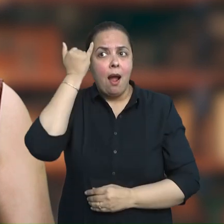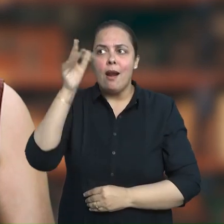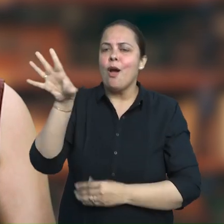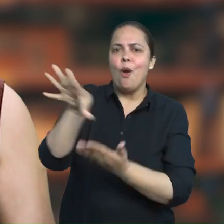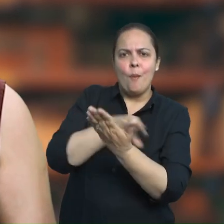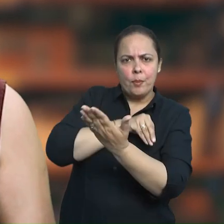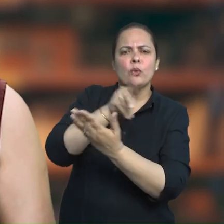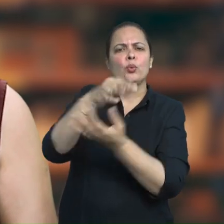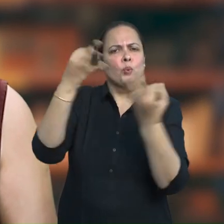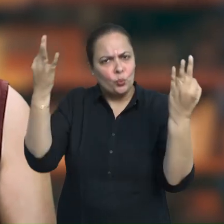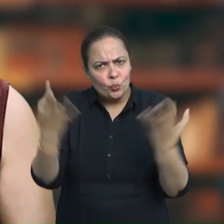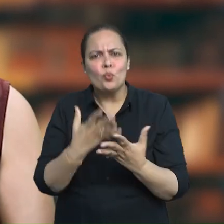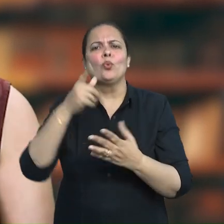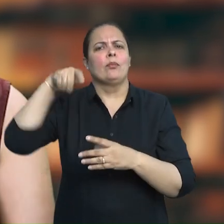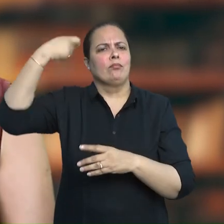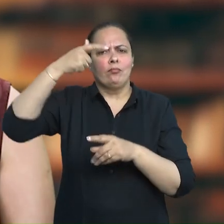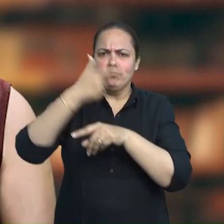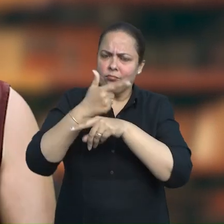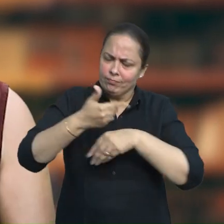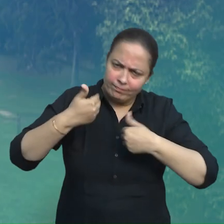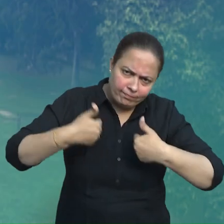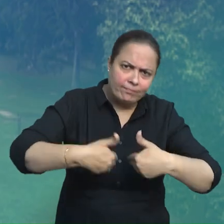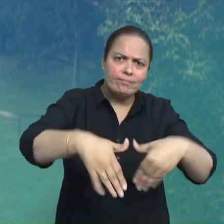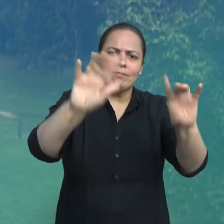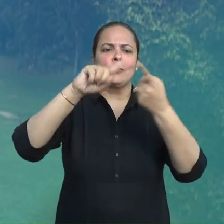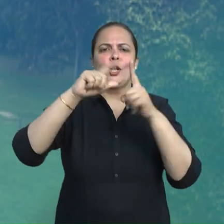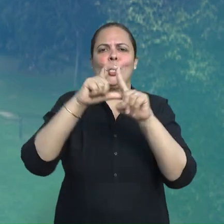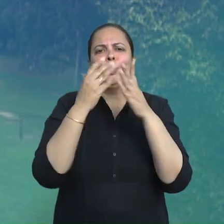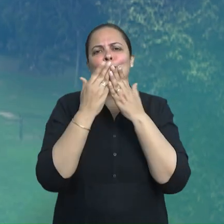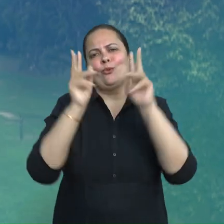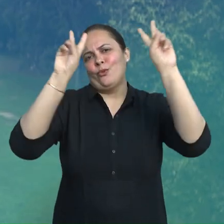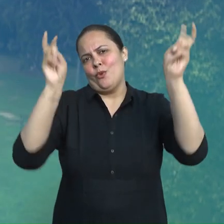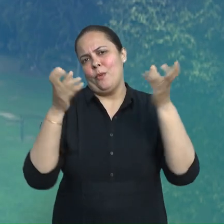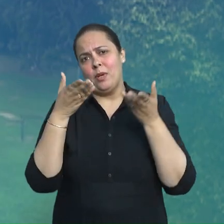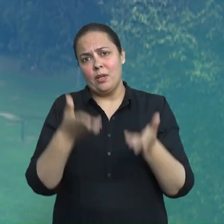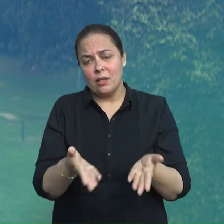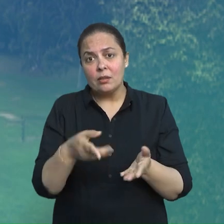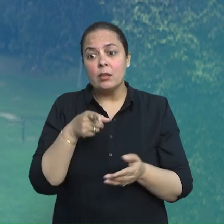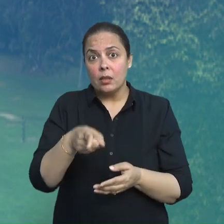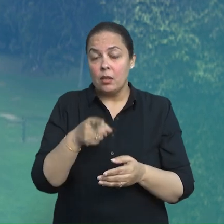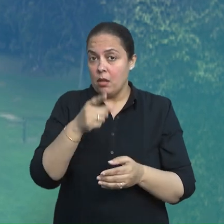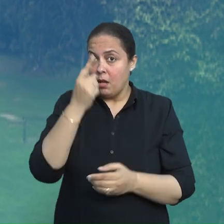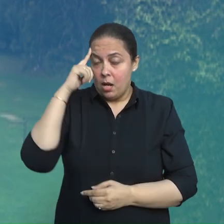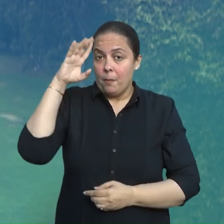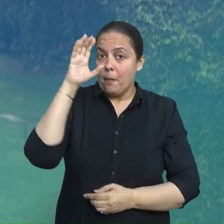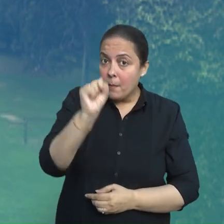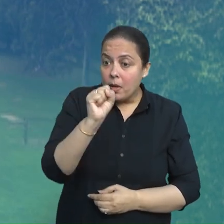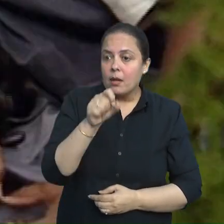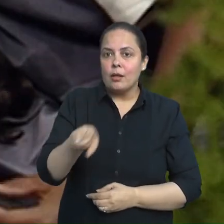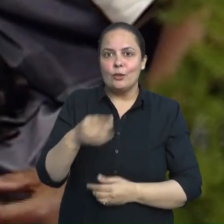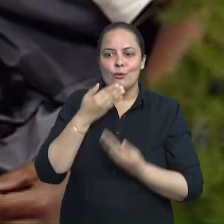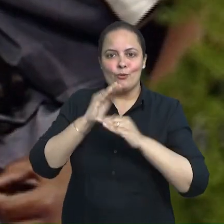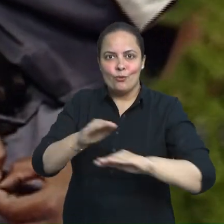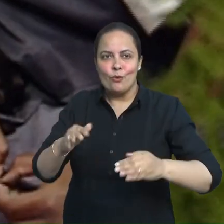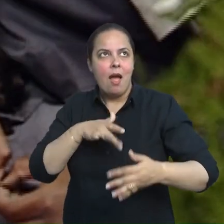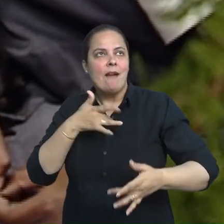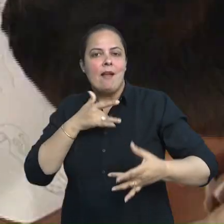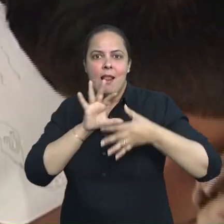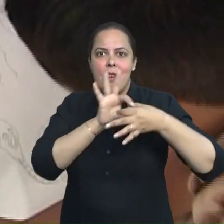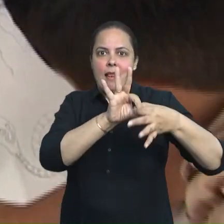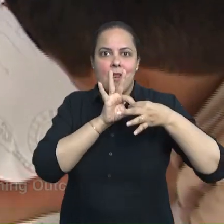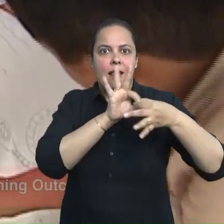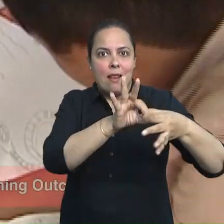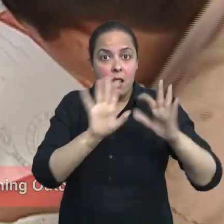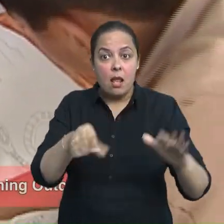You will also appreciate that the video resources are holistic, age-appropriate and engaging. These videos